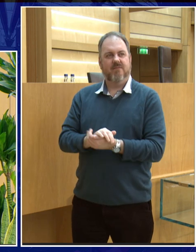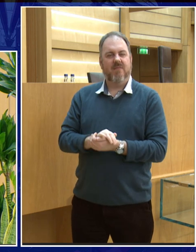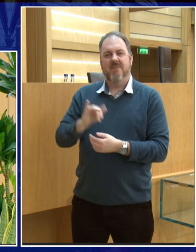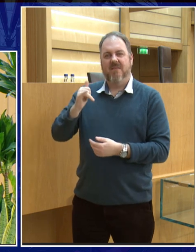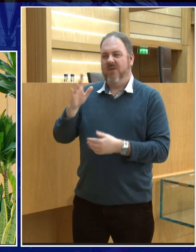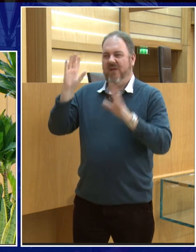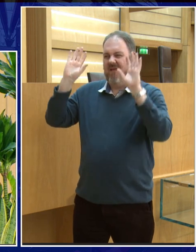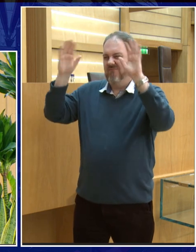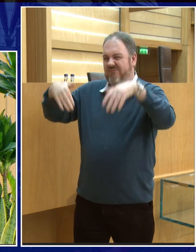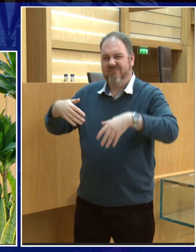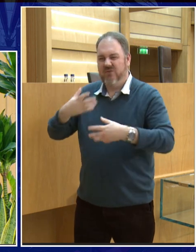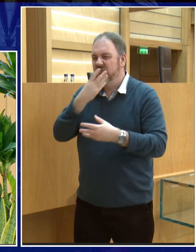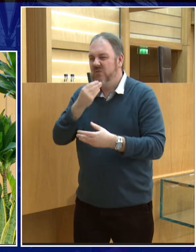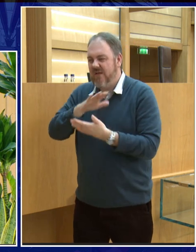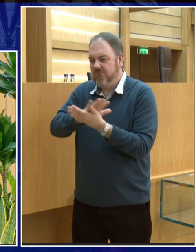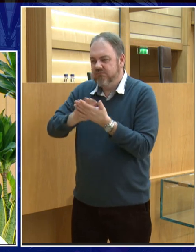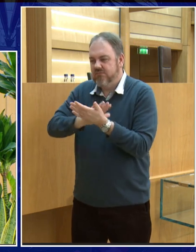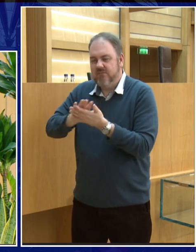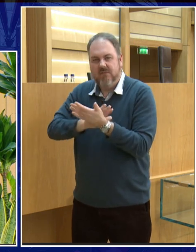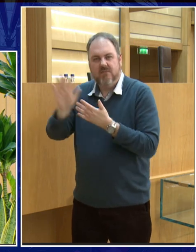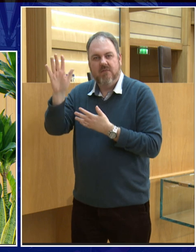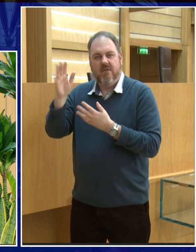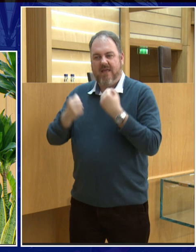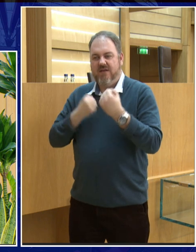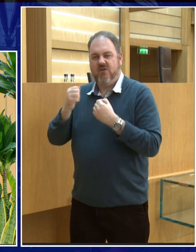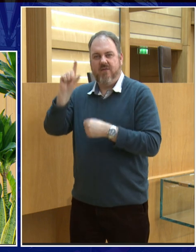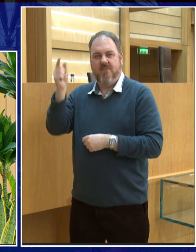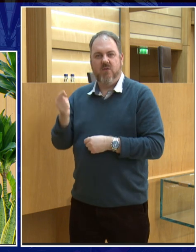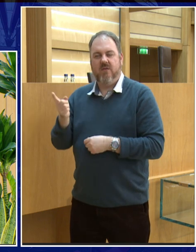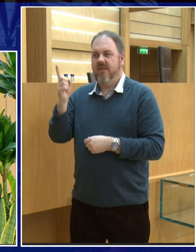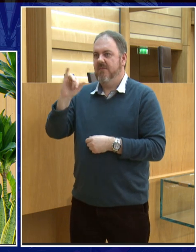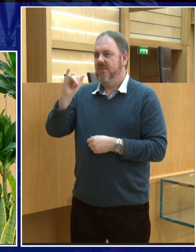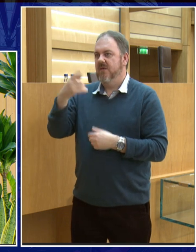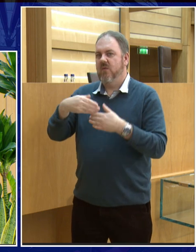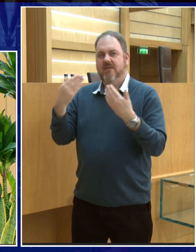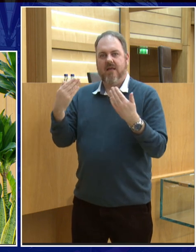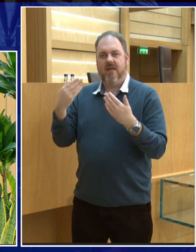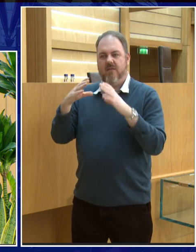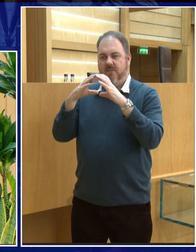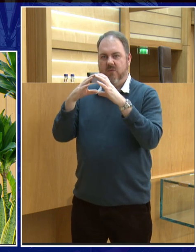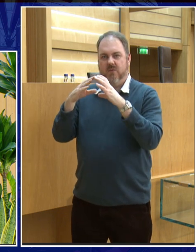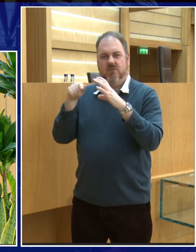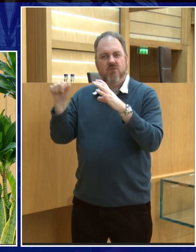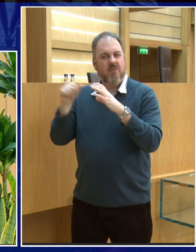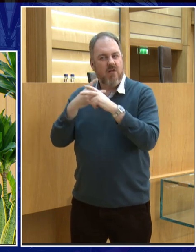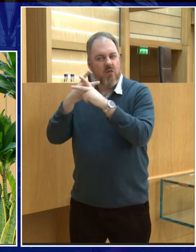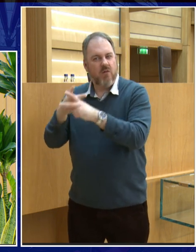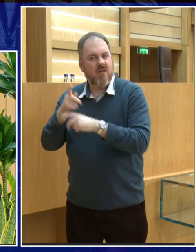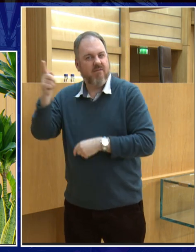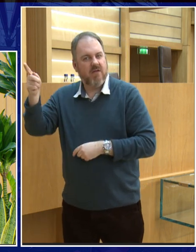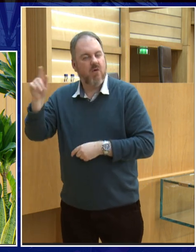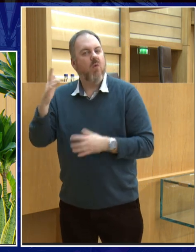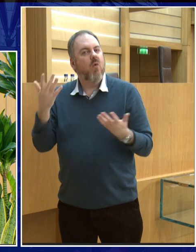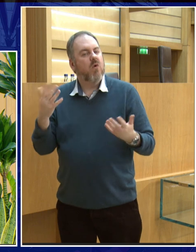all the resources yahoo oh no we're running out where do we go next hey the moon so should we be looking for the moon or should we be solving our own